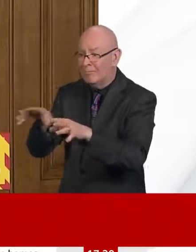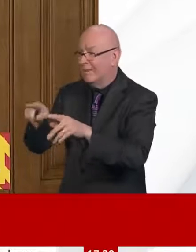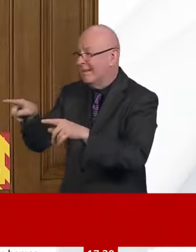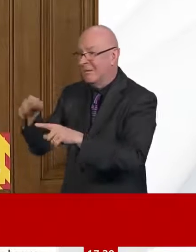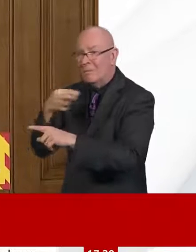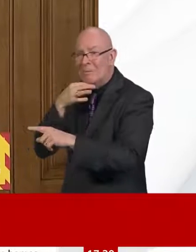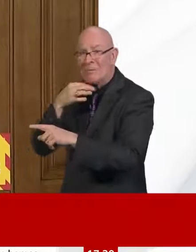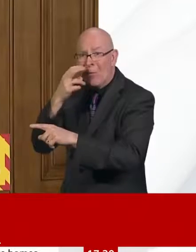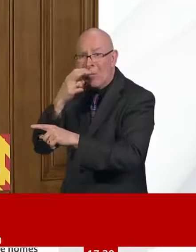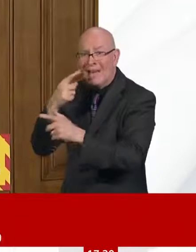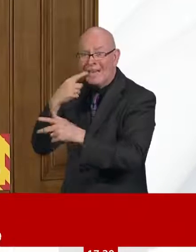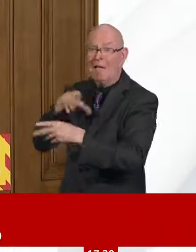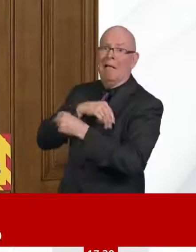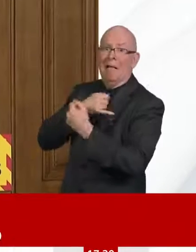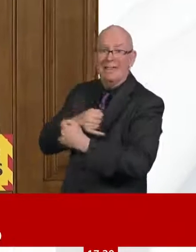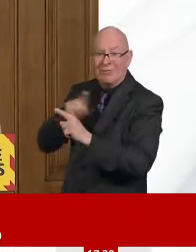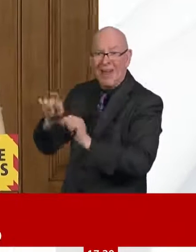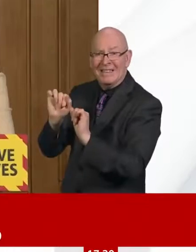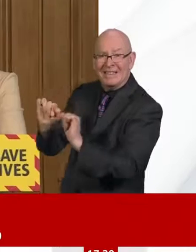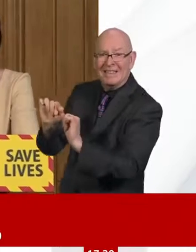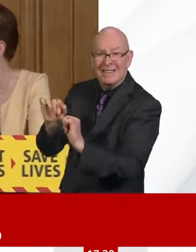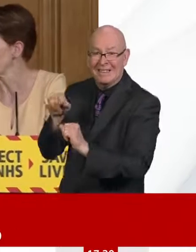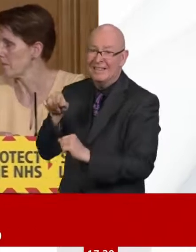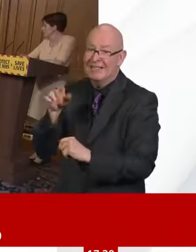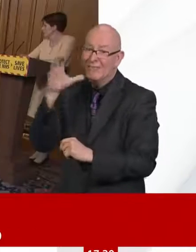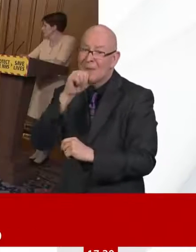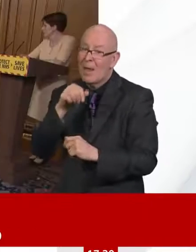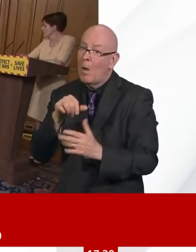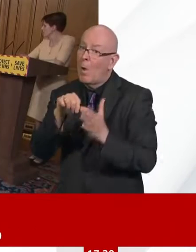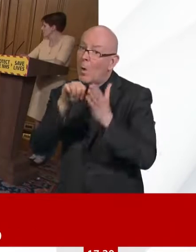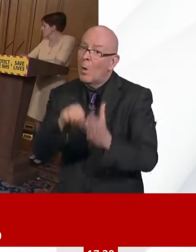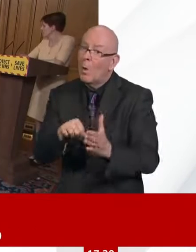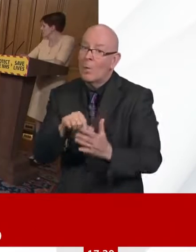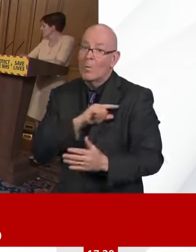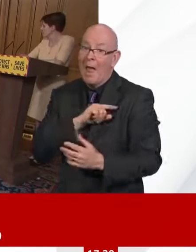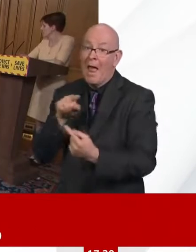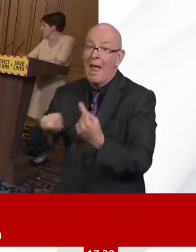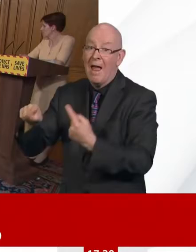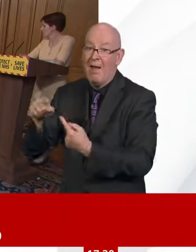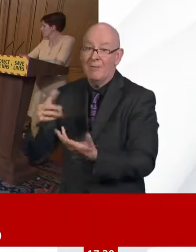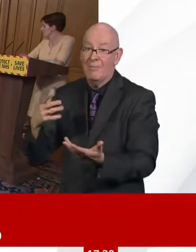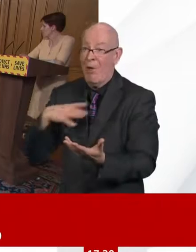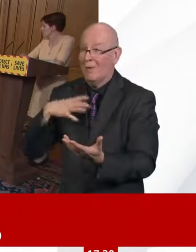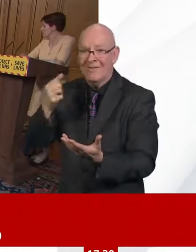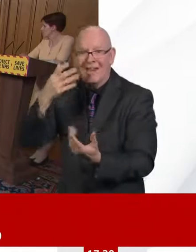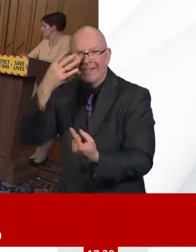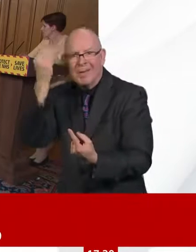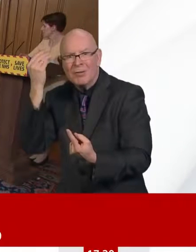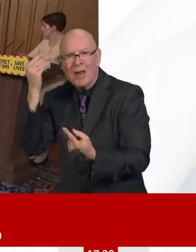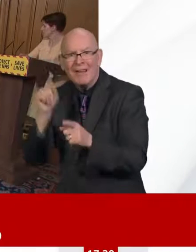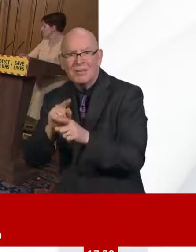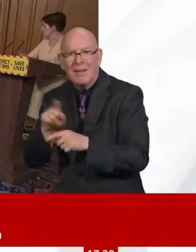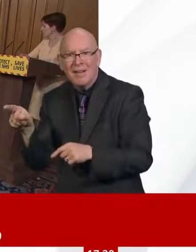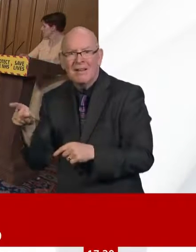but of equal concern. And on that our number in hospitals, when I said I don't know what it is, let me be clear, it's because the data is not clear enough